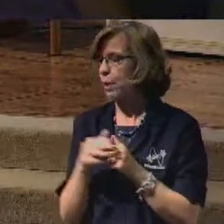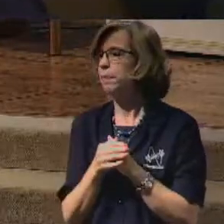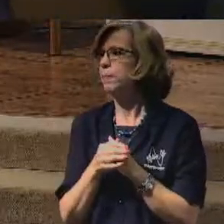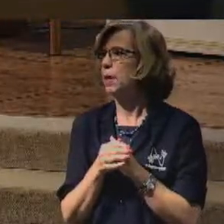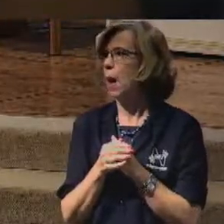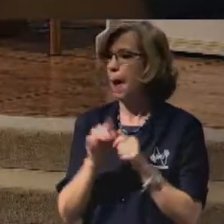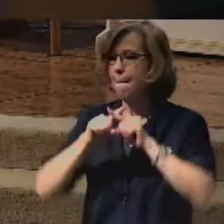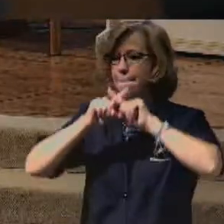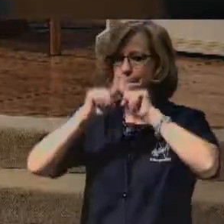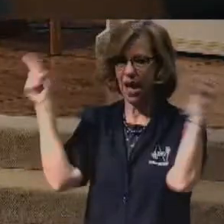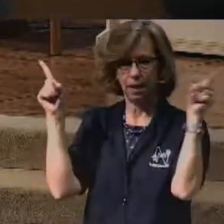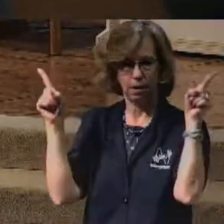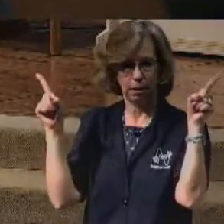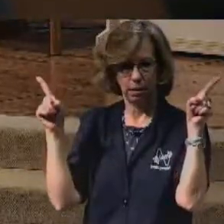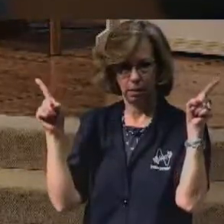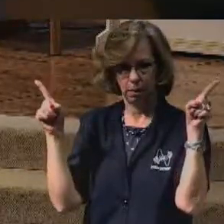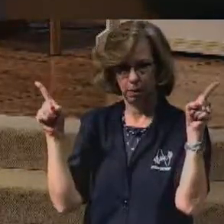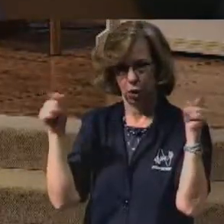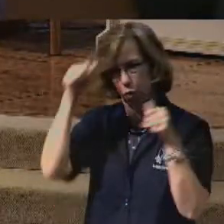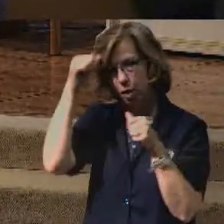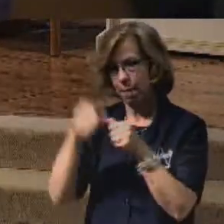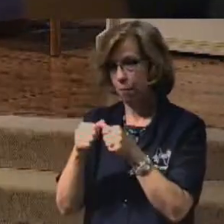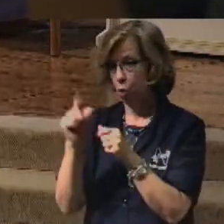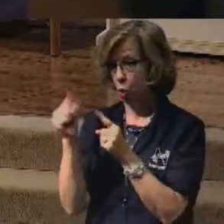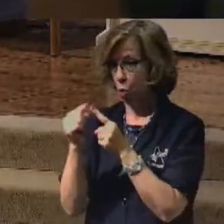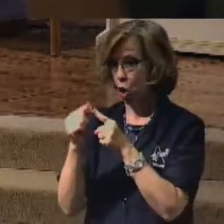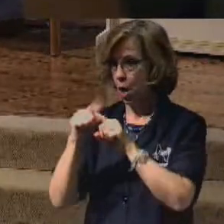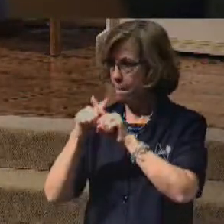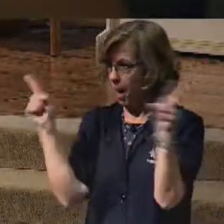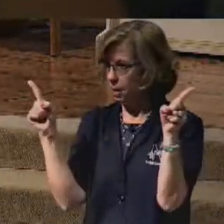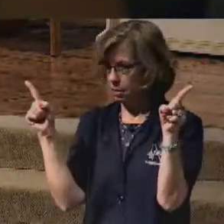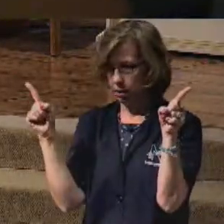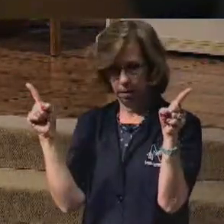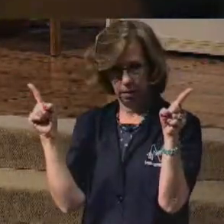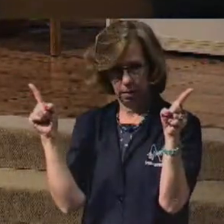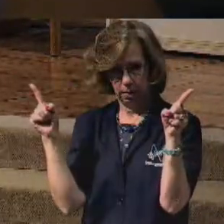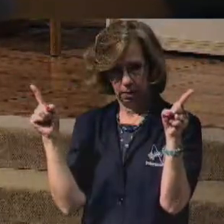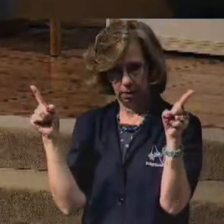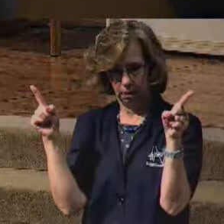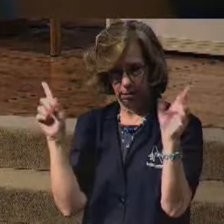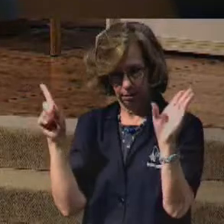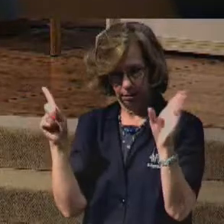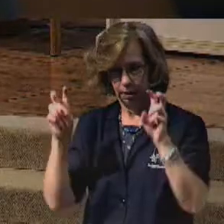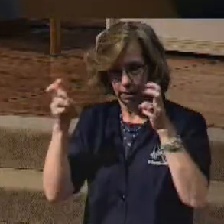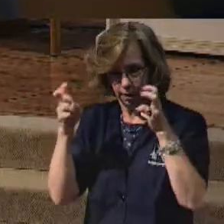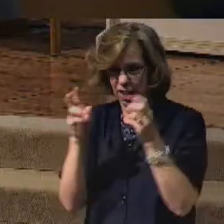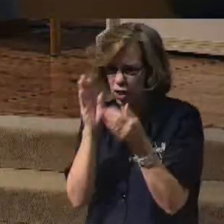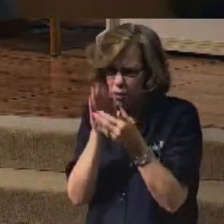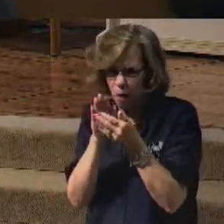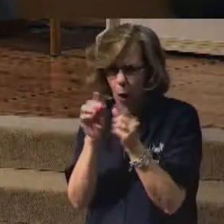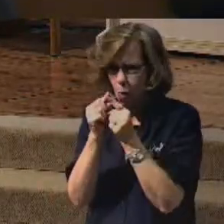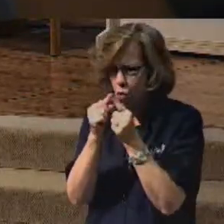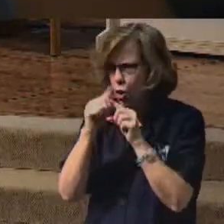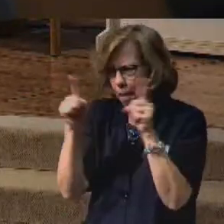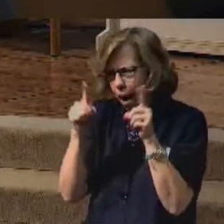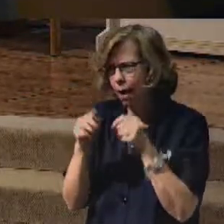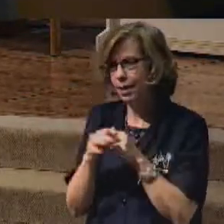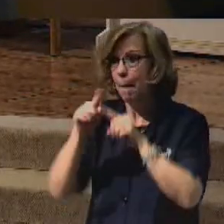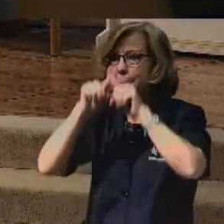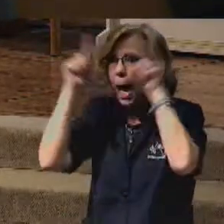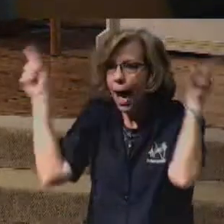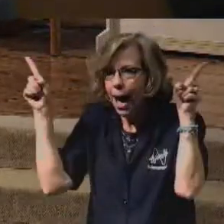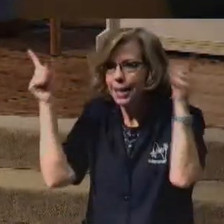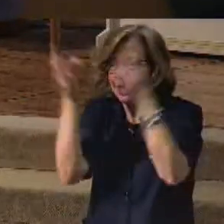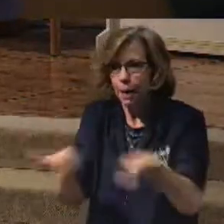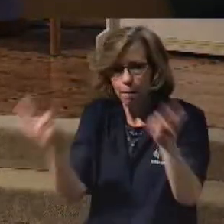see a conjunction, every word of God is perfect and pure and preserved and powerful and all that kind of thing. And so, if you look at